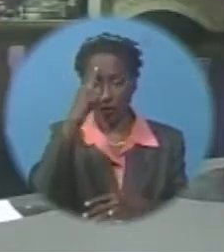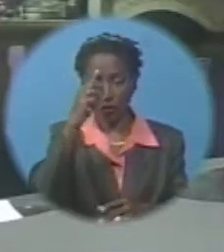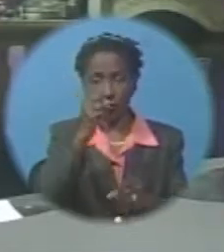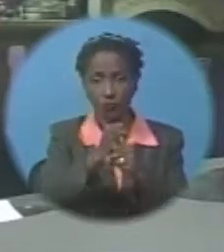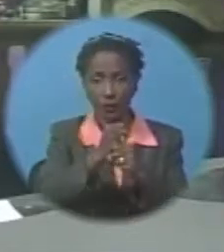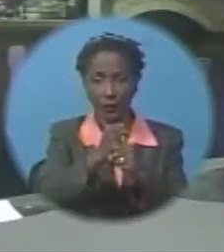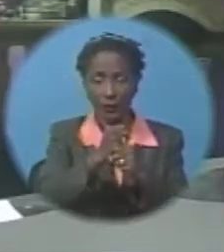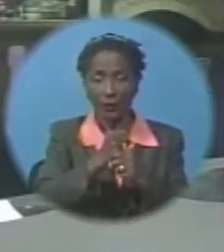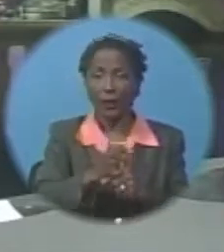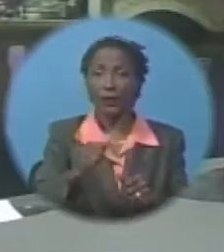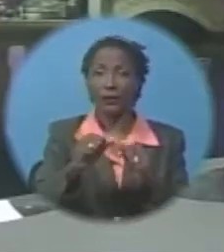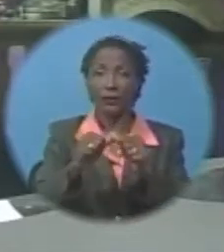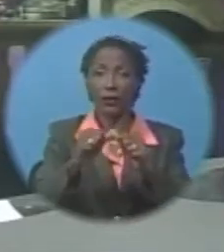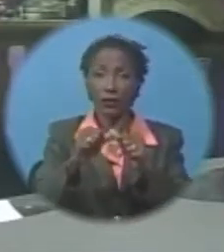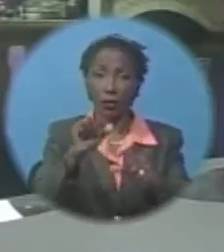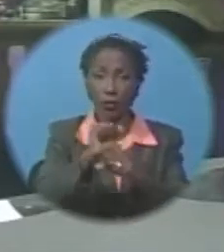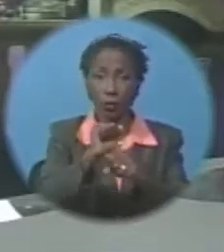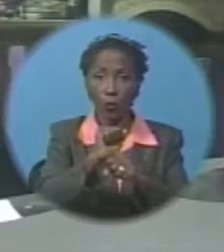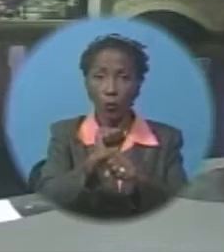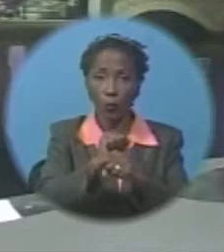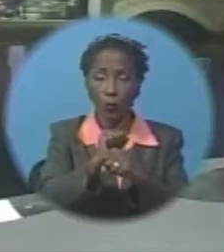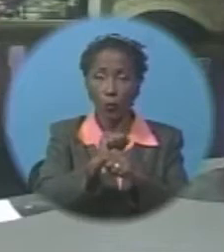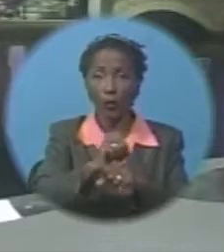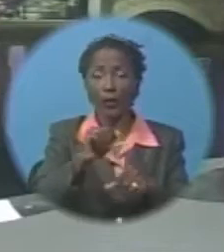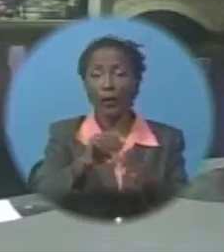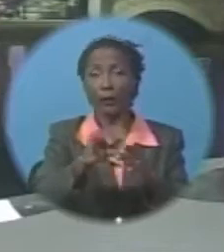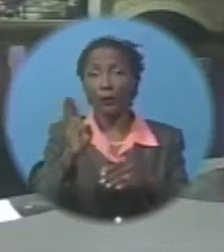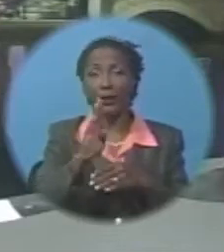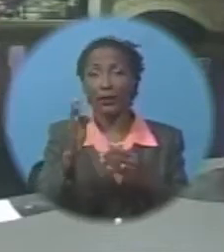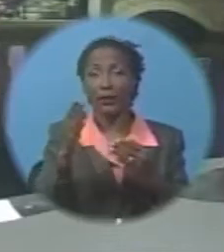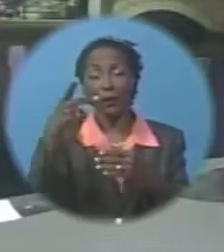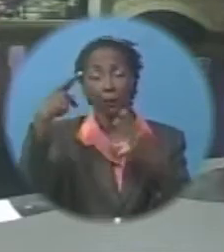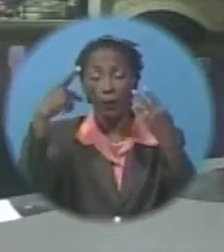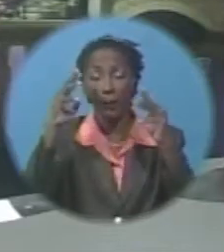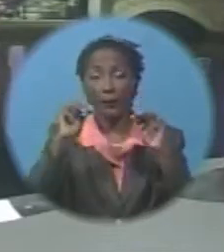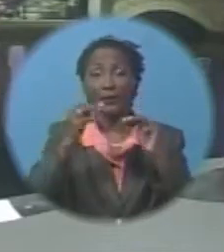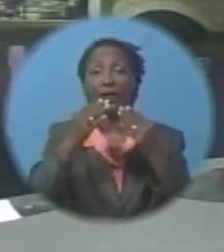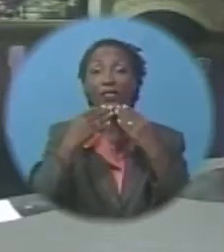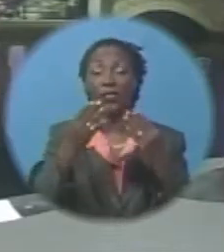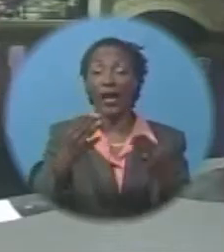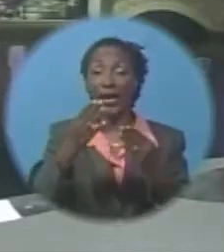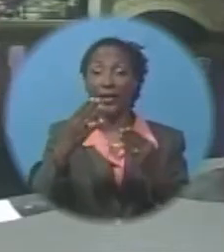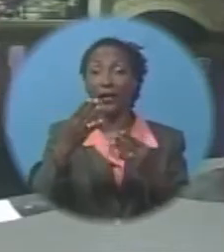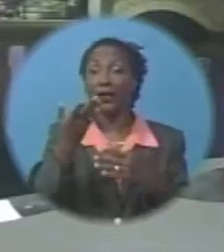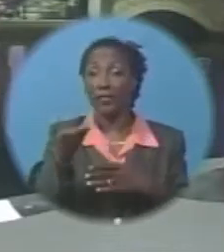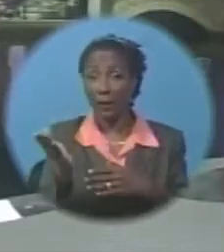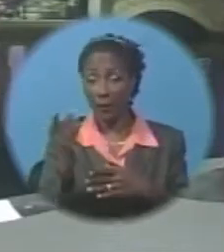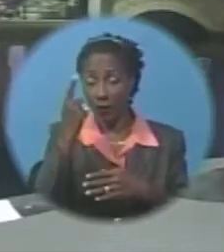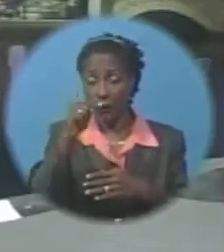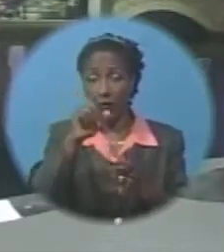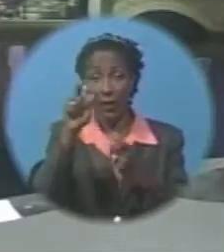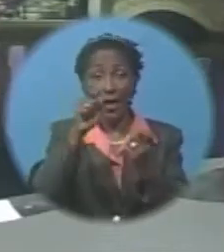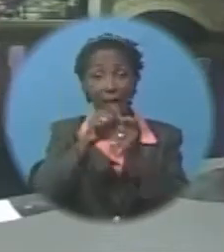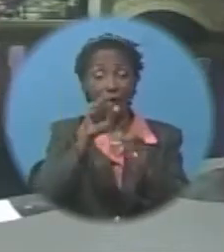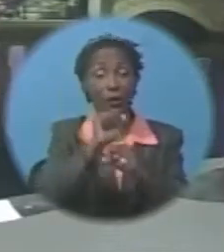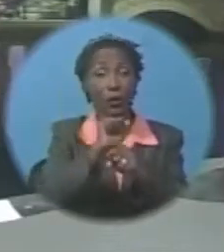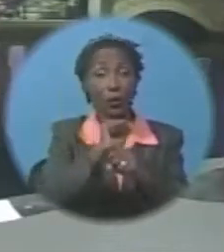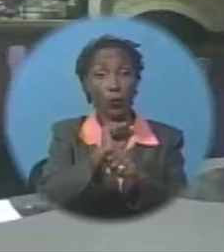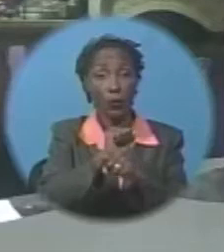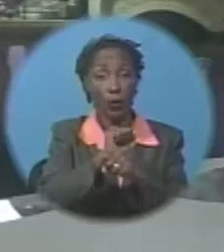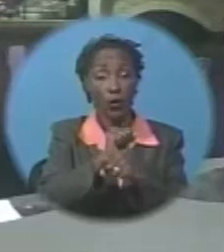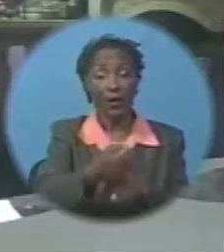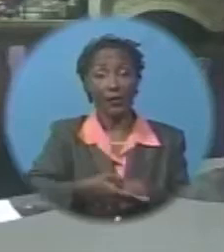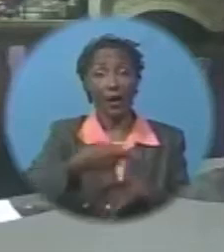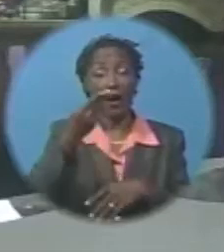Barbados. Prime Minister Stewart thanked the organizations for the excellent work they were doing, citing the skill and the high quality of the